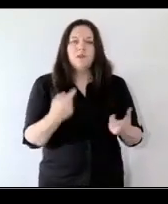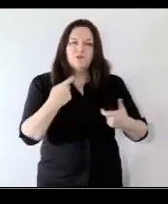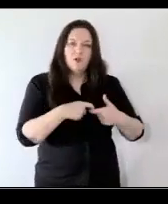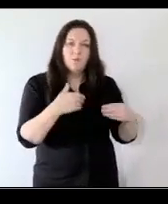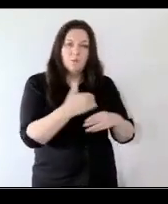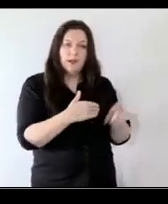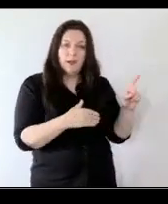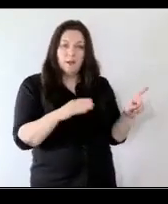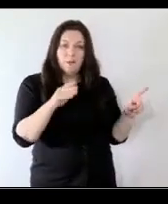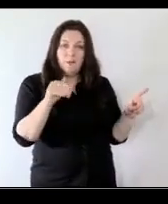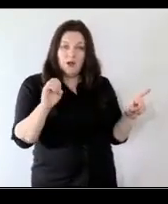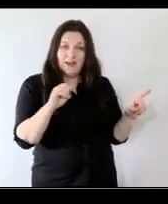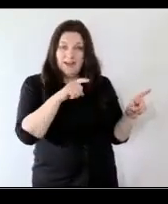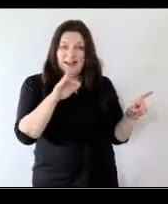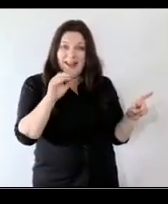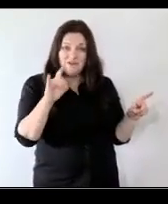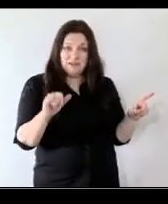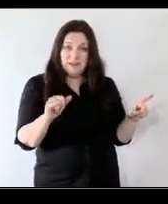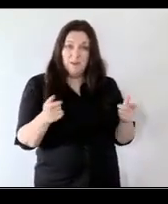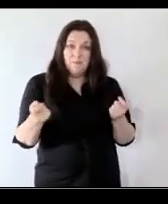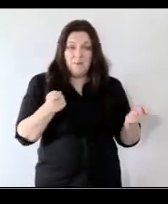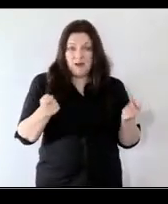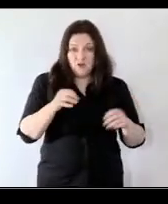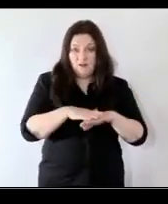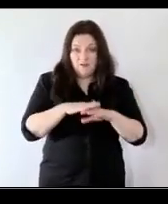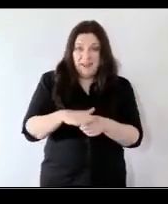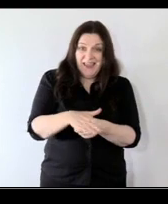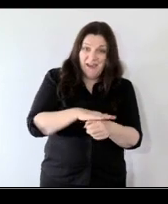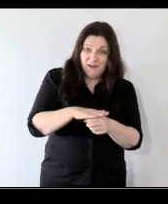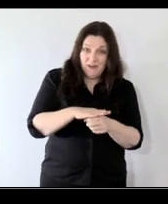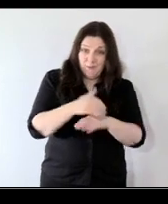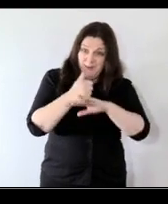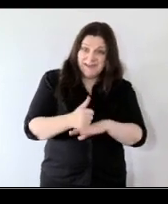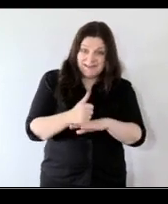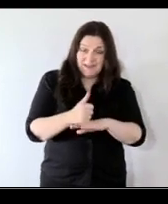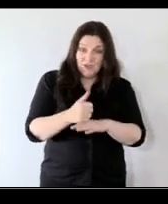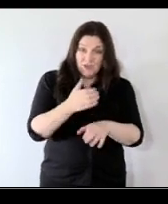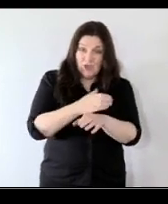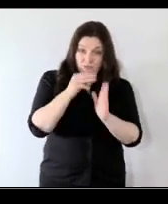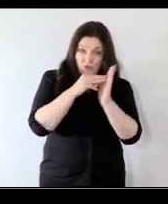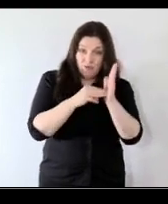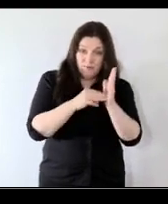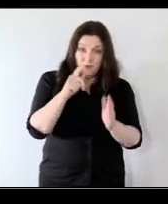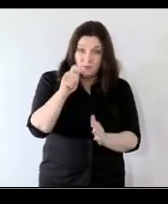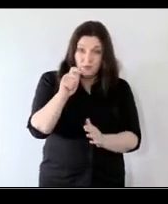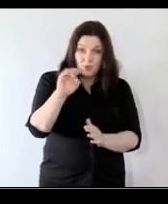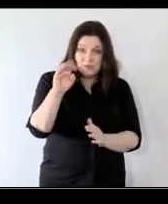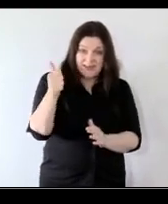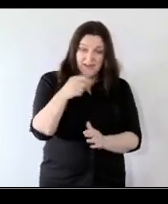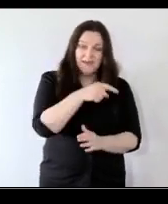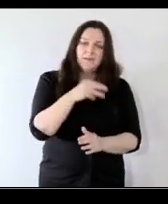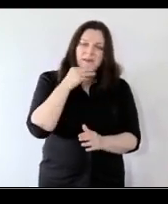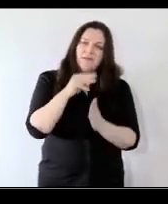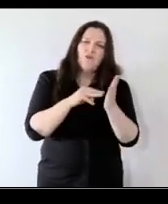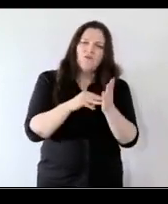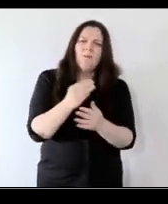bernie laverty here in studio bernie is the manager of the area-based childhood program in tusla the child and family agency the program is part